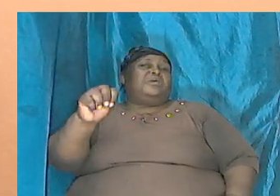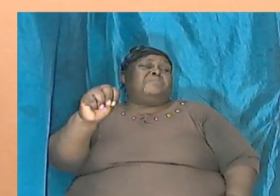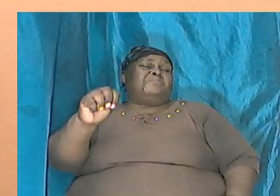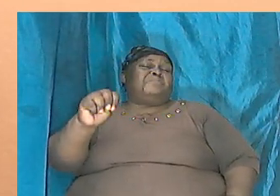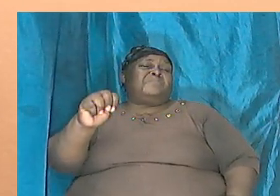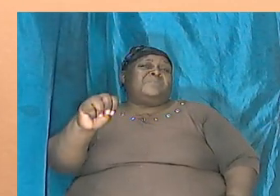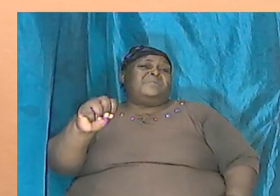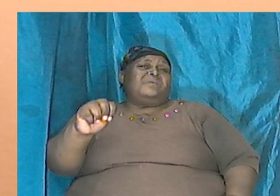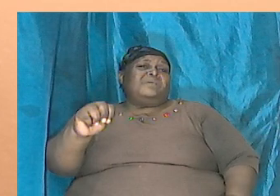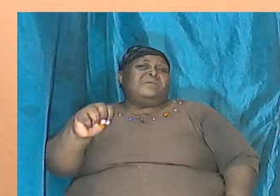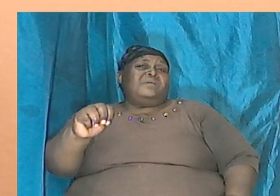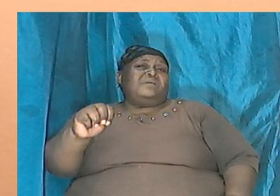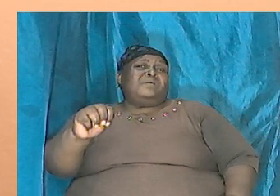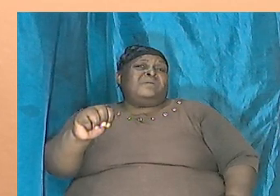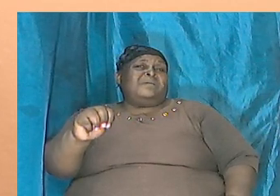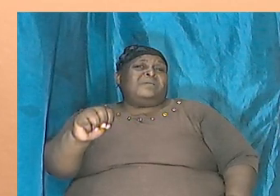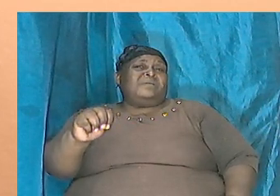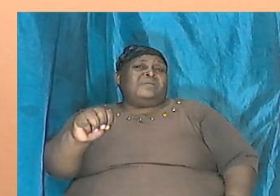of that